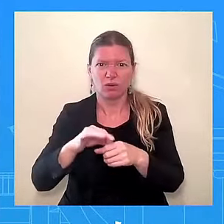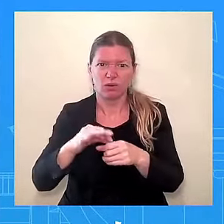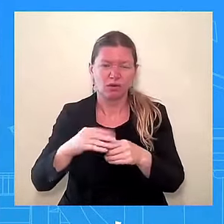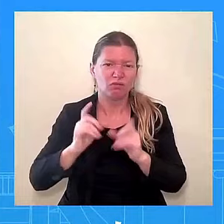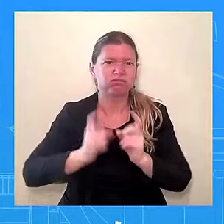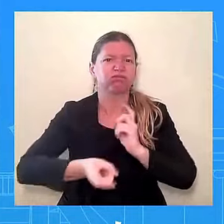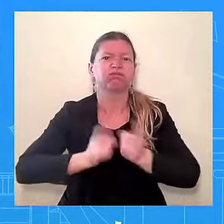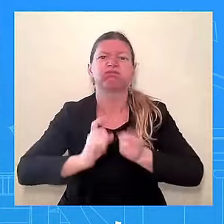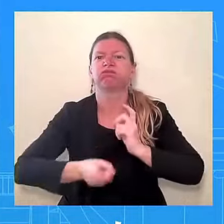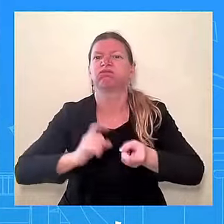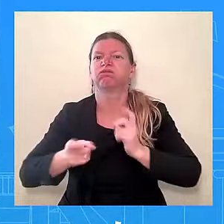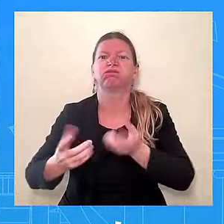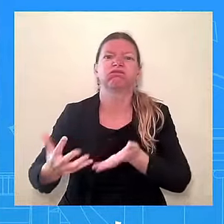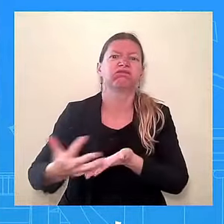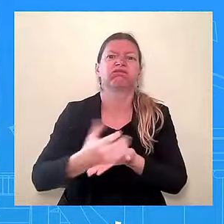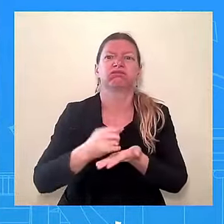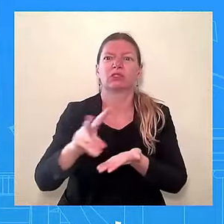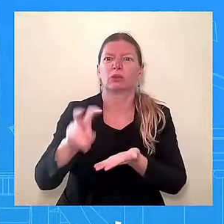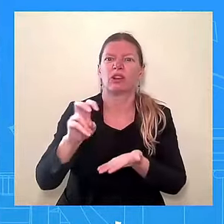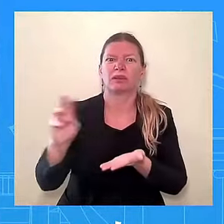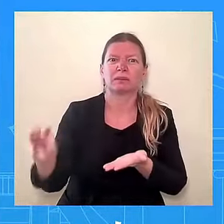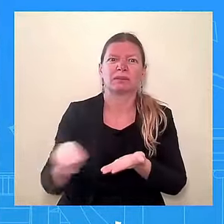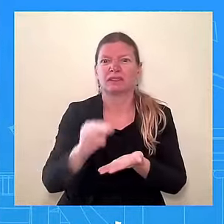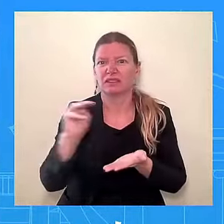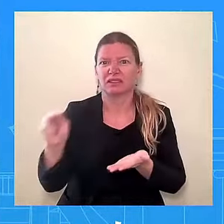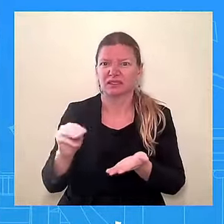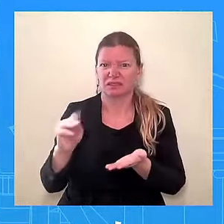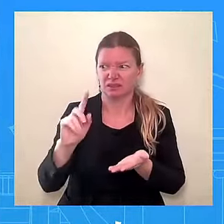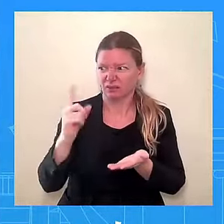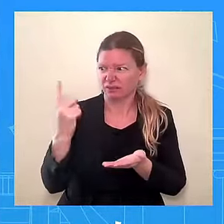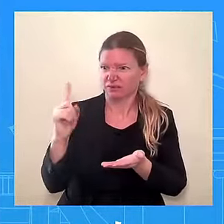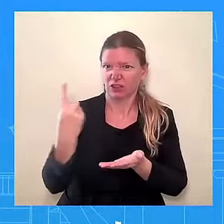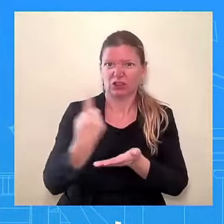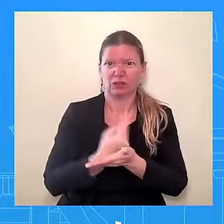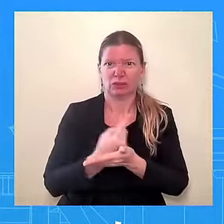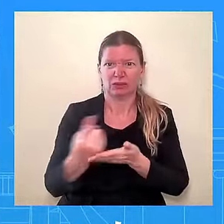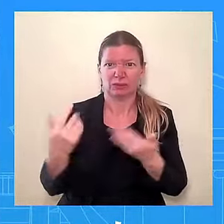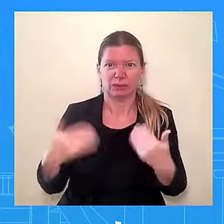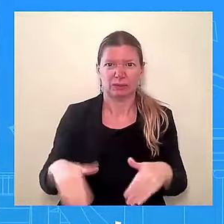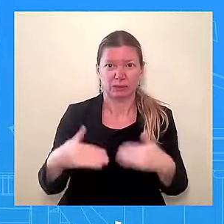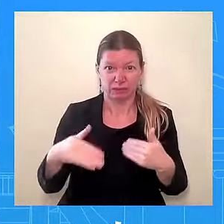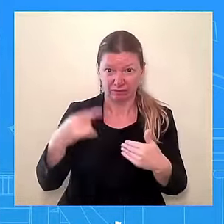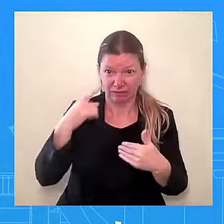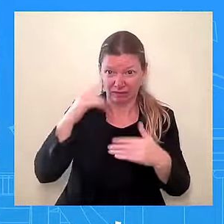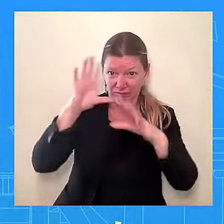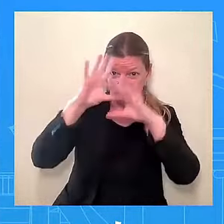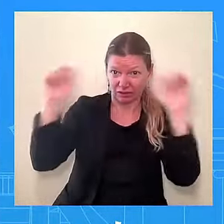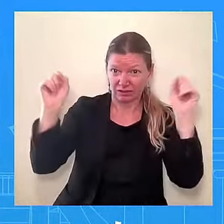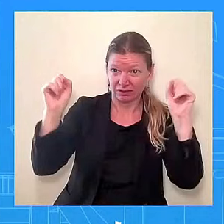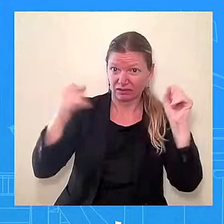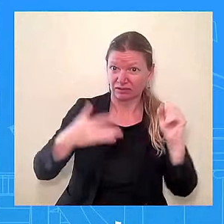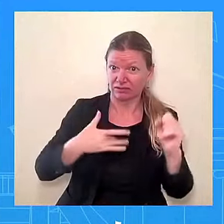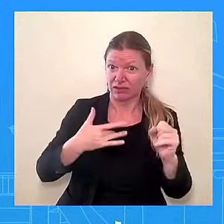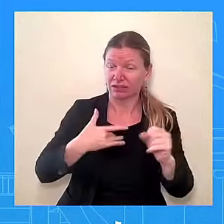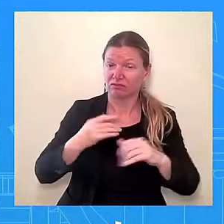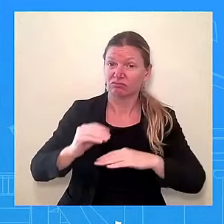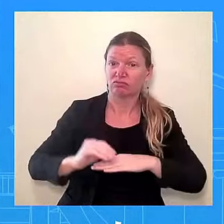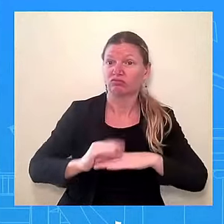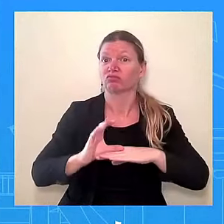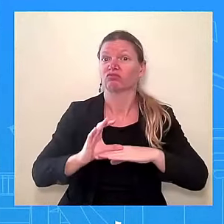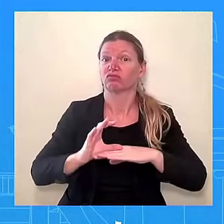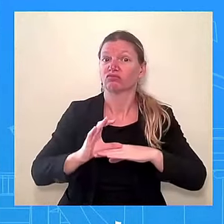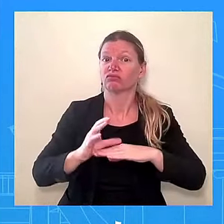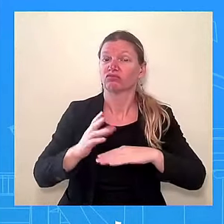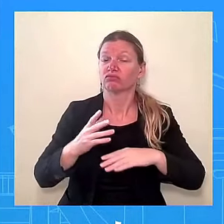the President feel reassured about his decision to drop out of the election by what he's seen so far from Harris?